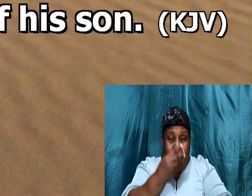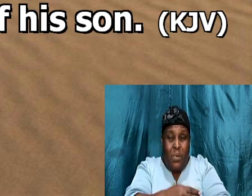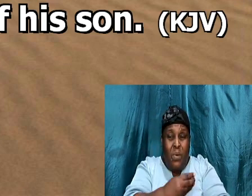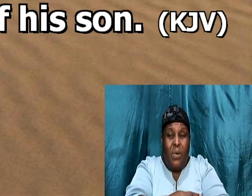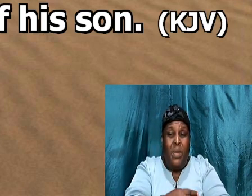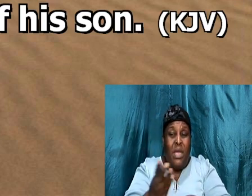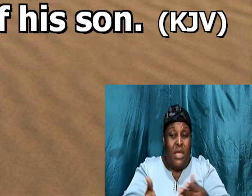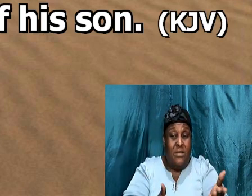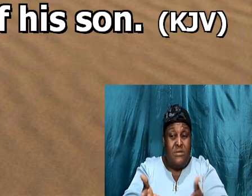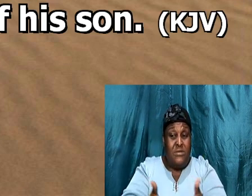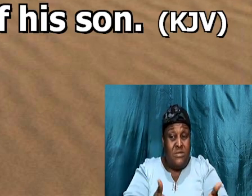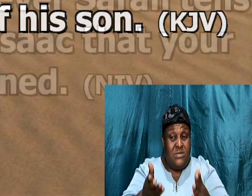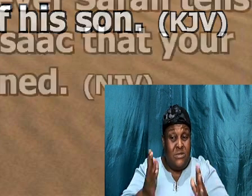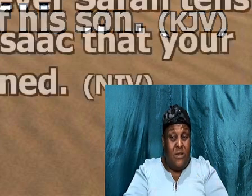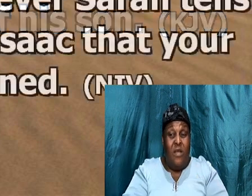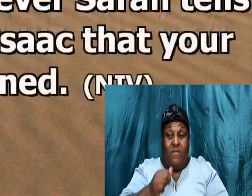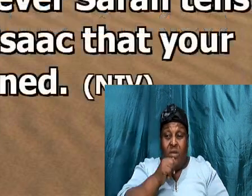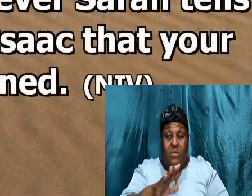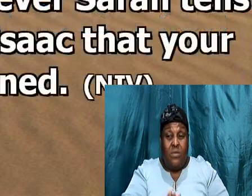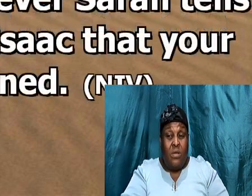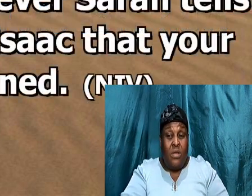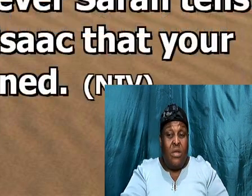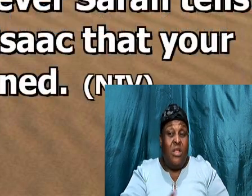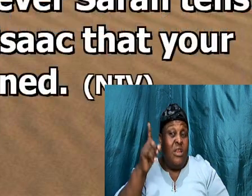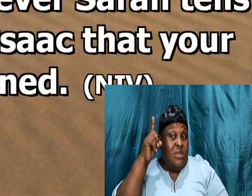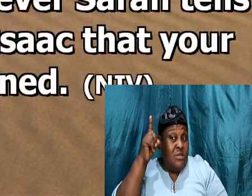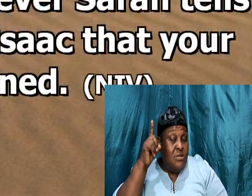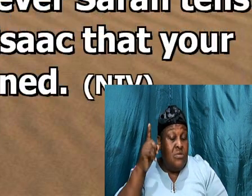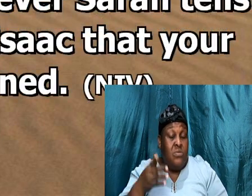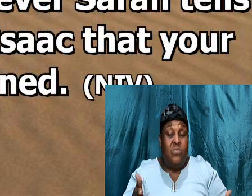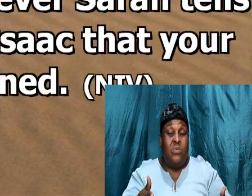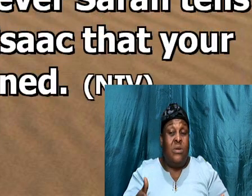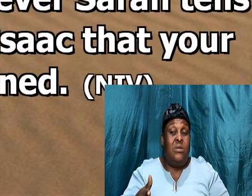listen, to whatever, Sarah tells you,